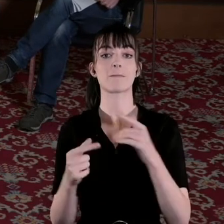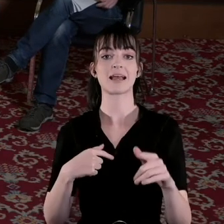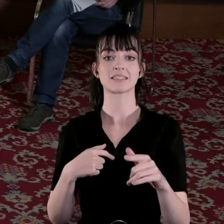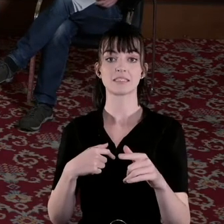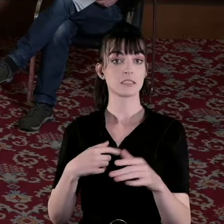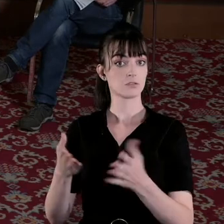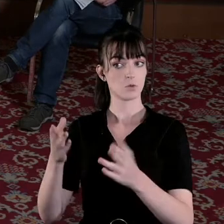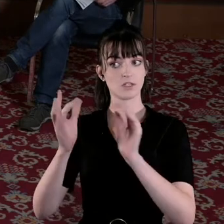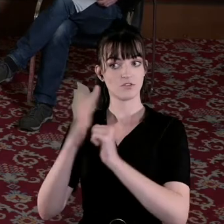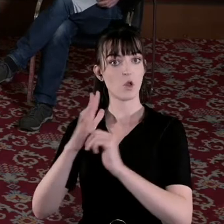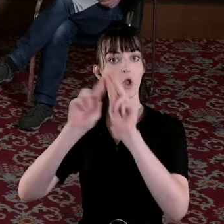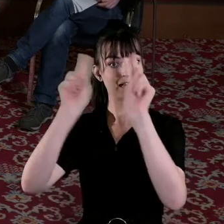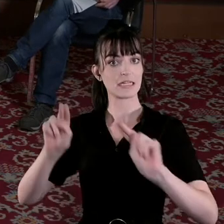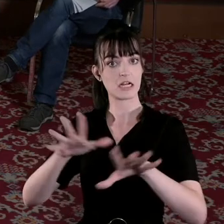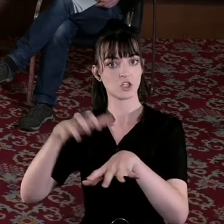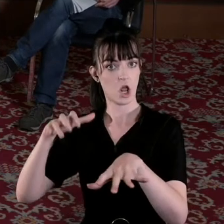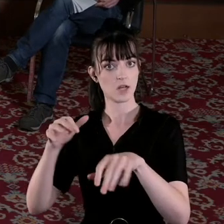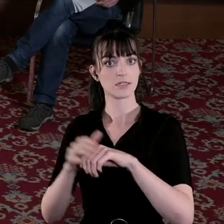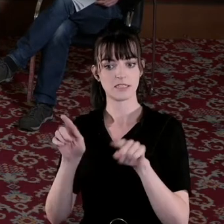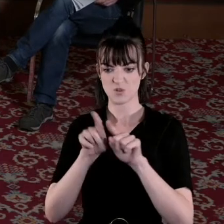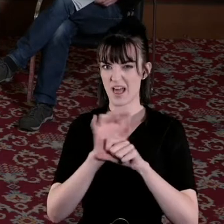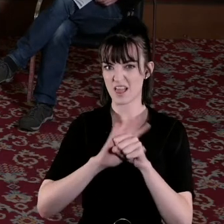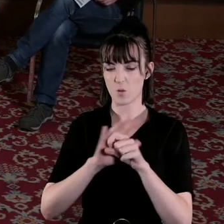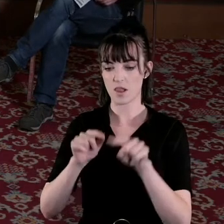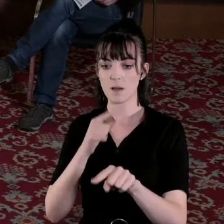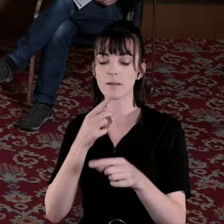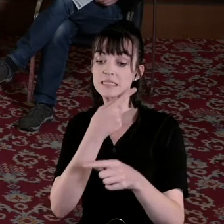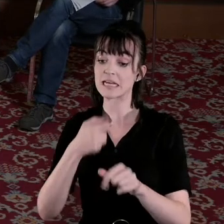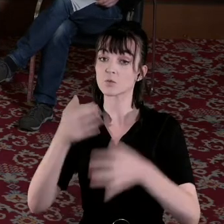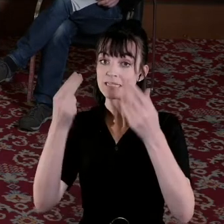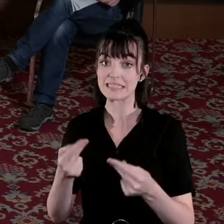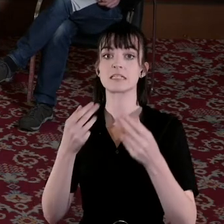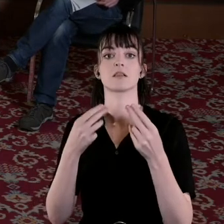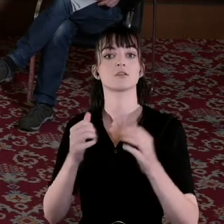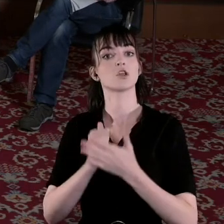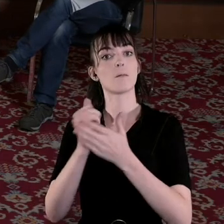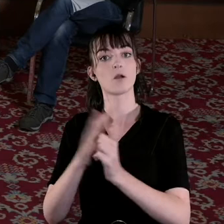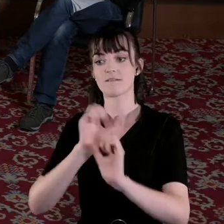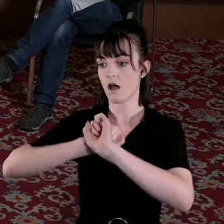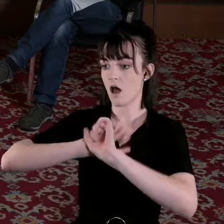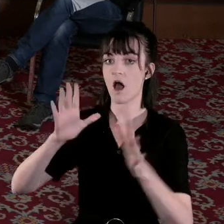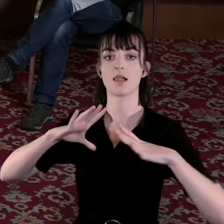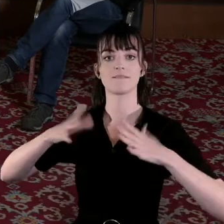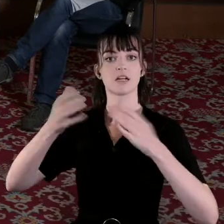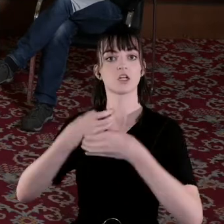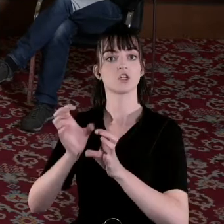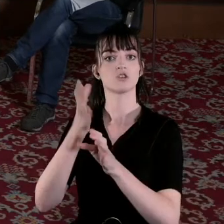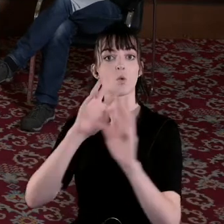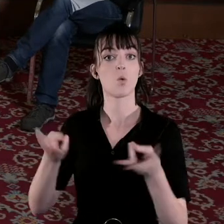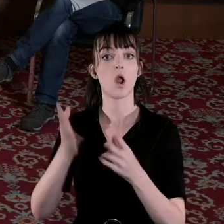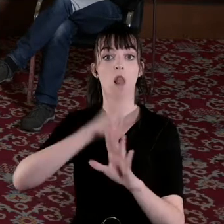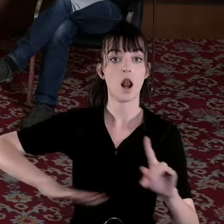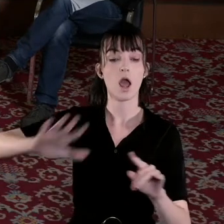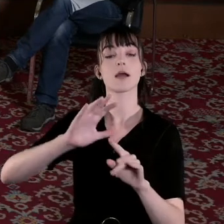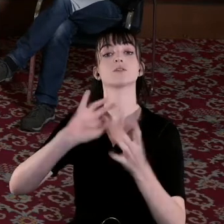as a local audience demands the recognition and support of every free nation in the world the Doyle's message to the free nations